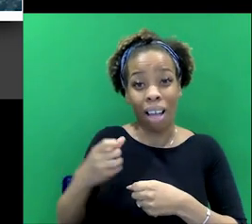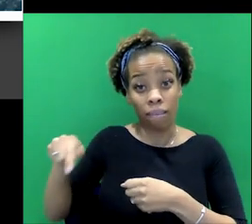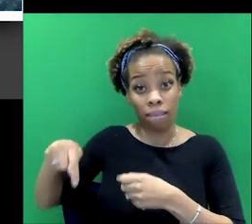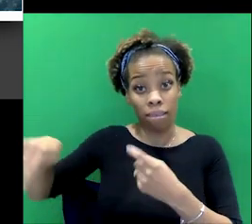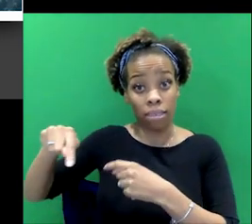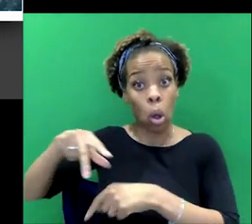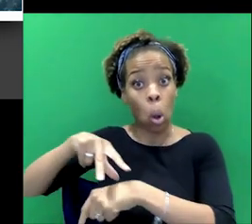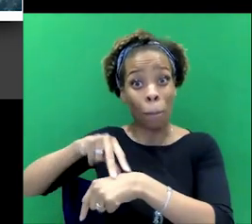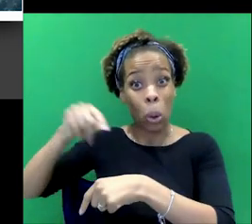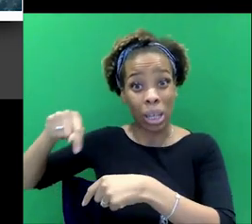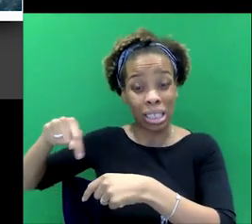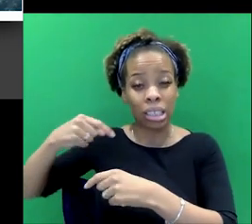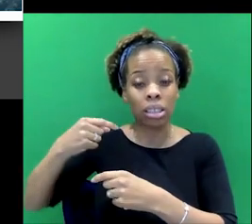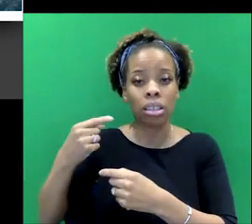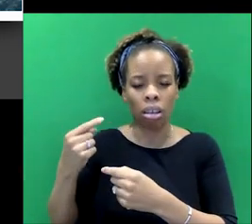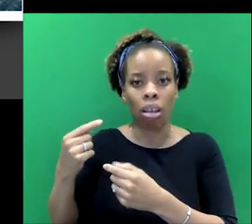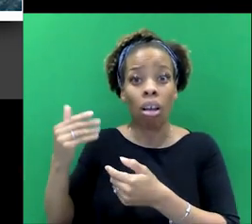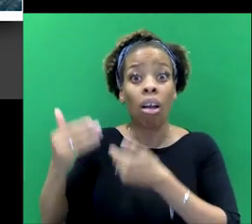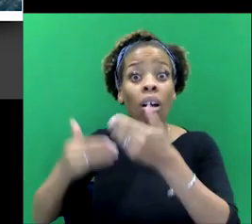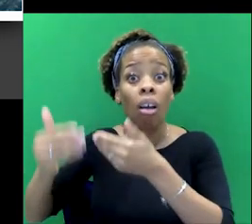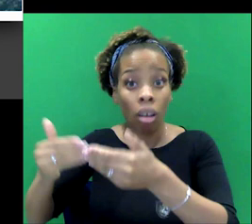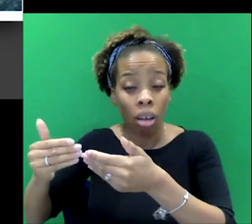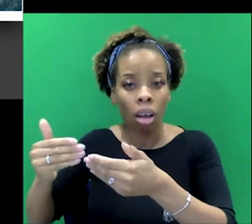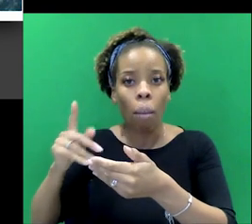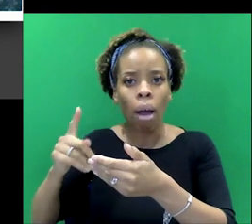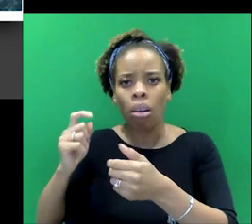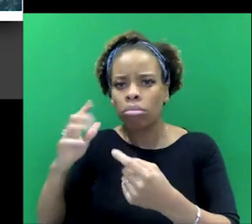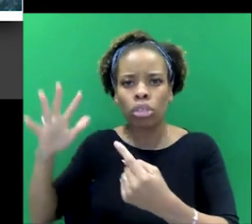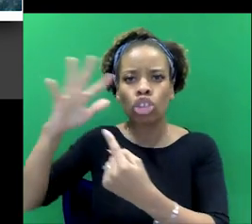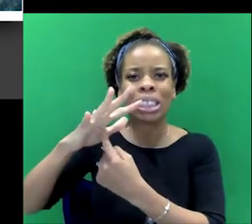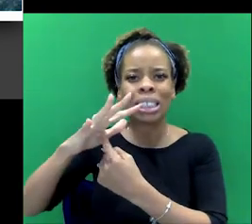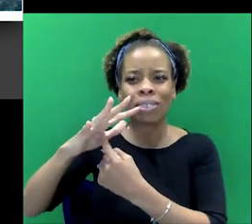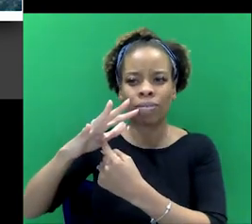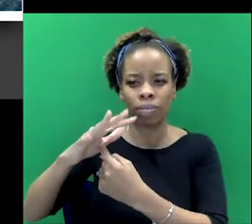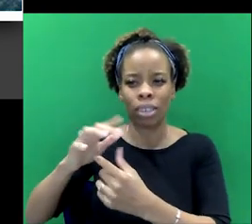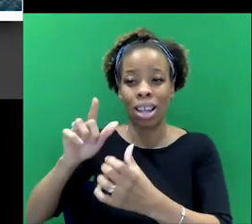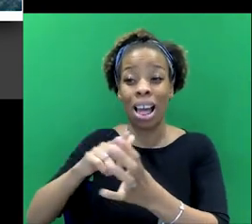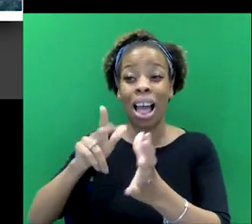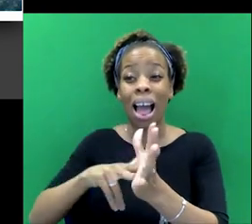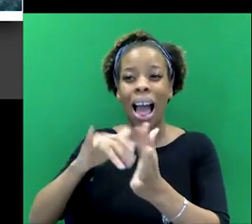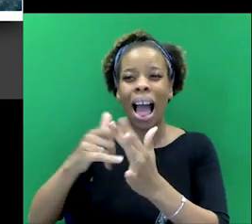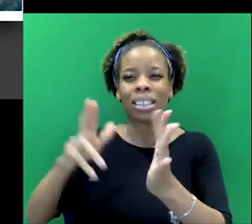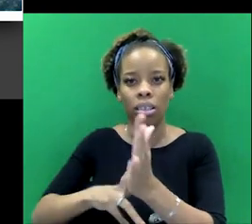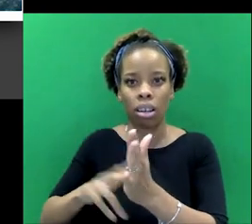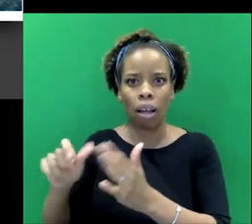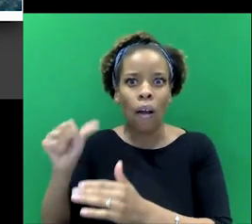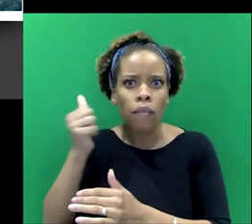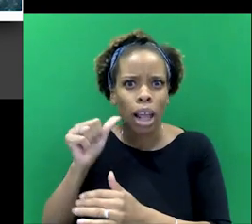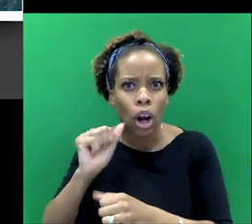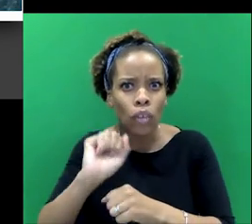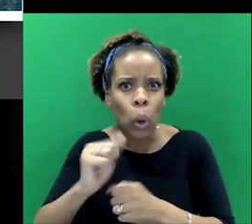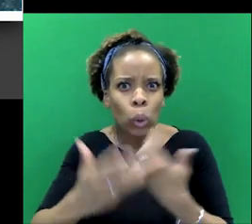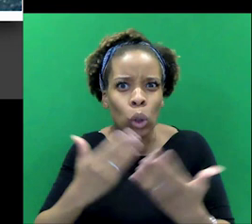in the field. But we also have the police chief, Anson. Anson, he's the villain of your story, really, isn't he?